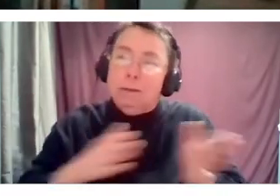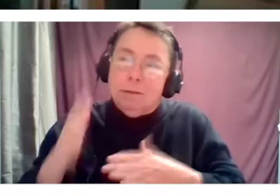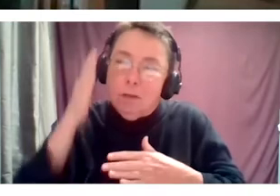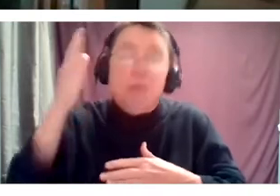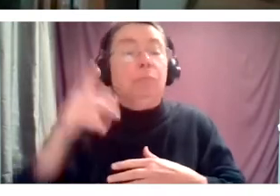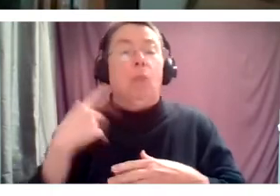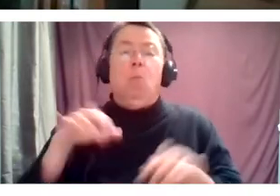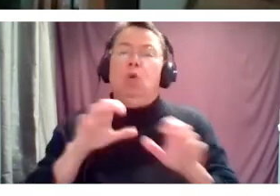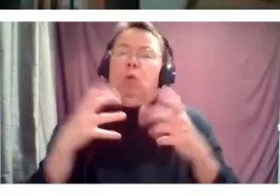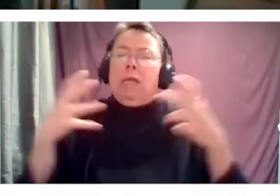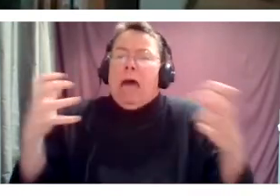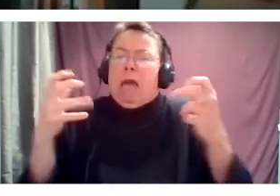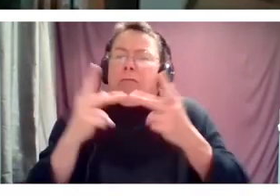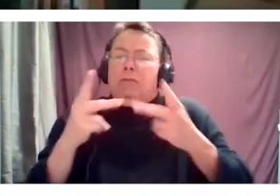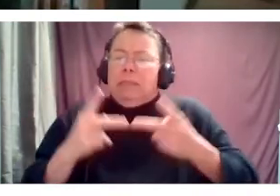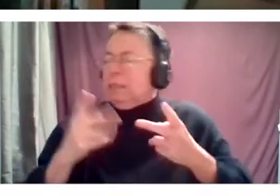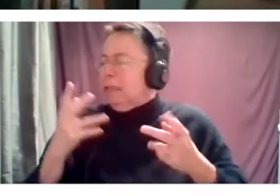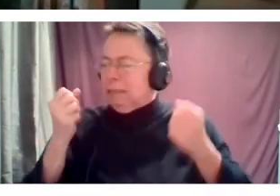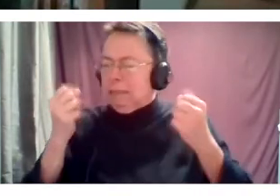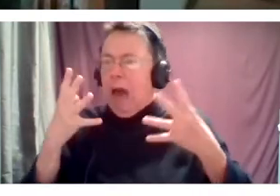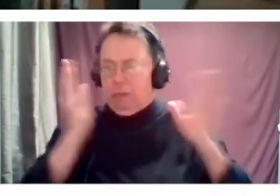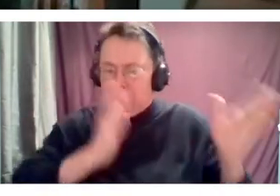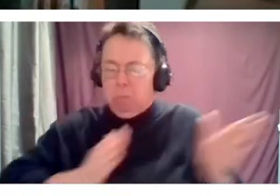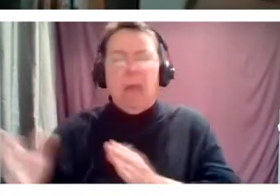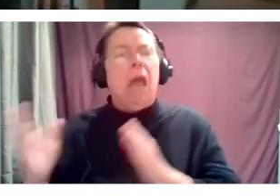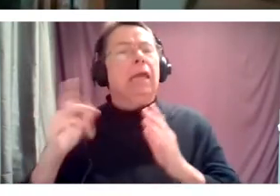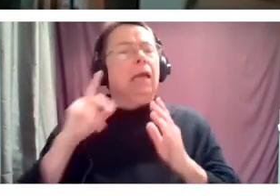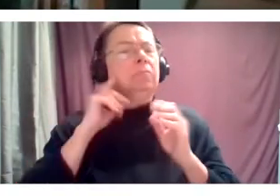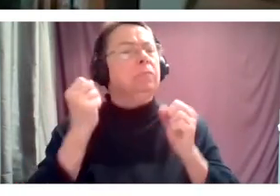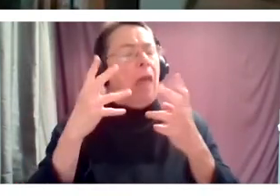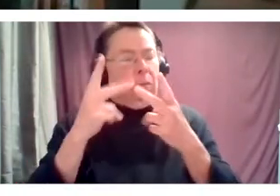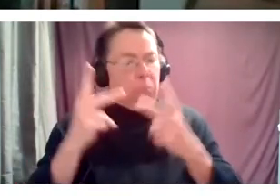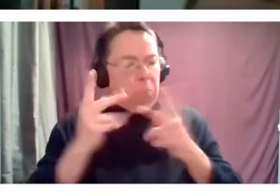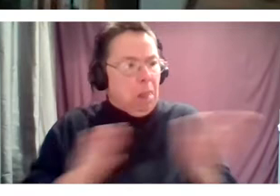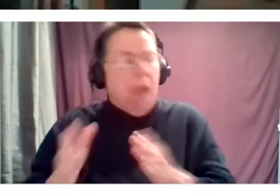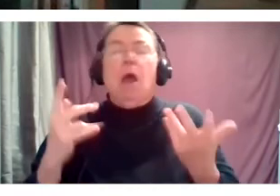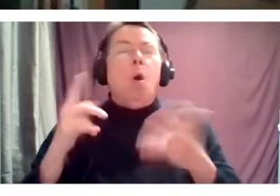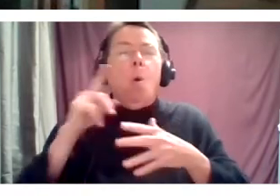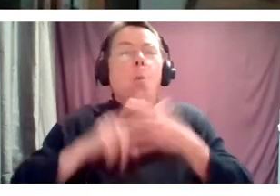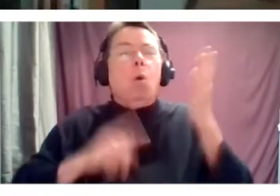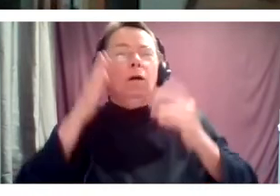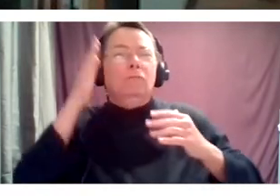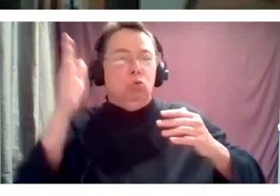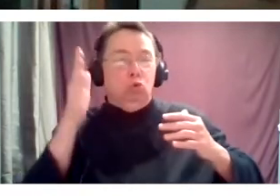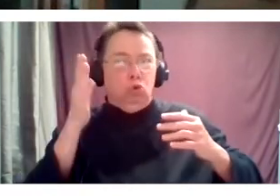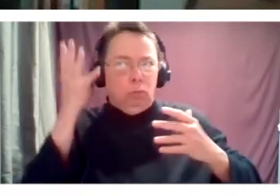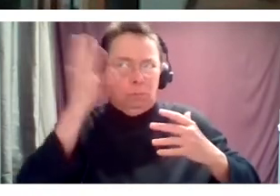facilities planning as well, trying to anticipate what's the future going to look like in, in our building